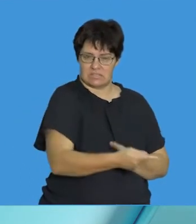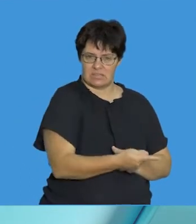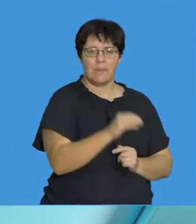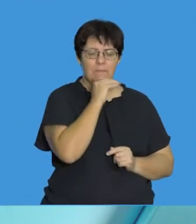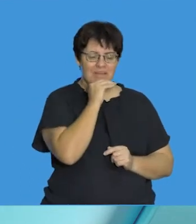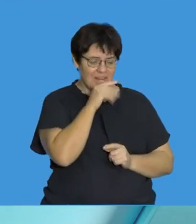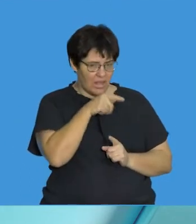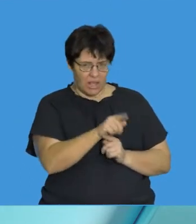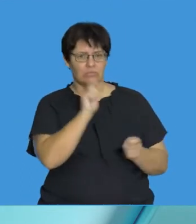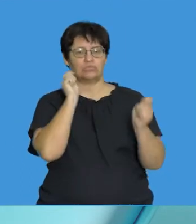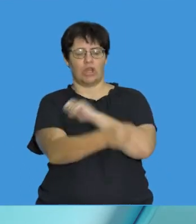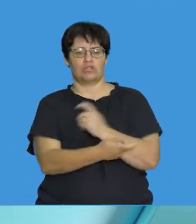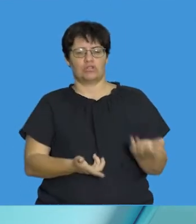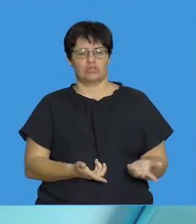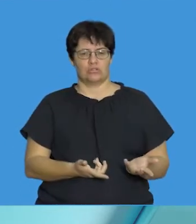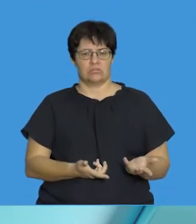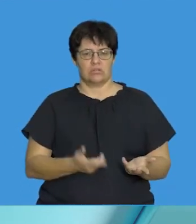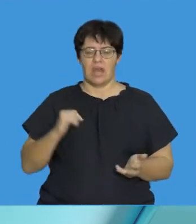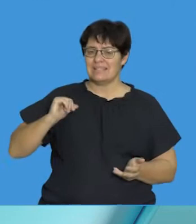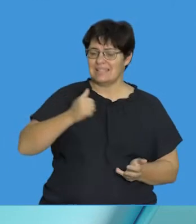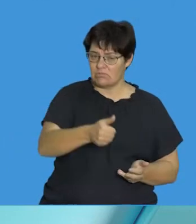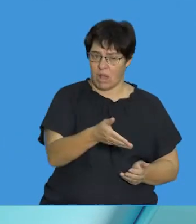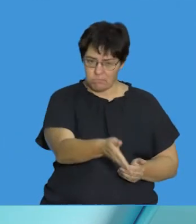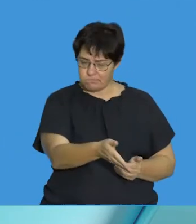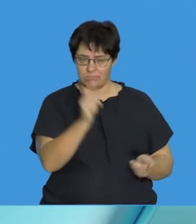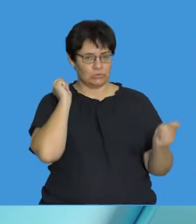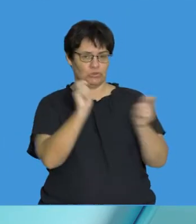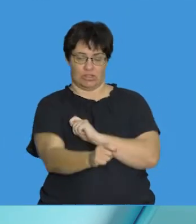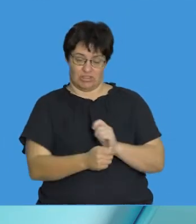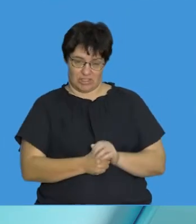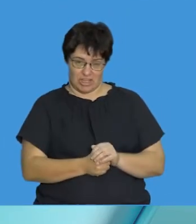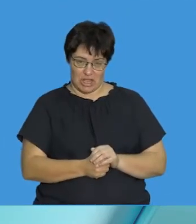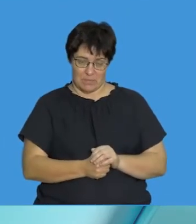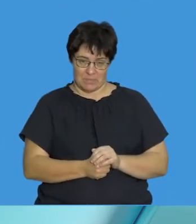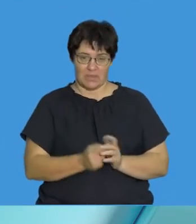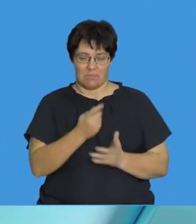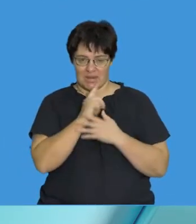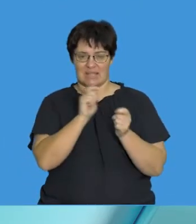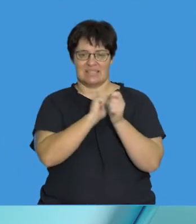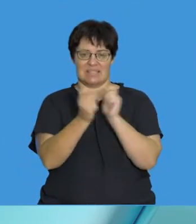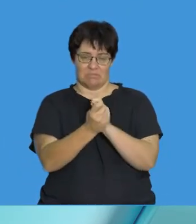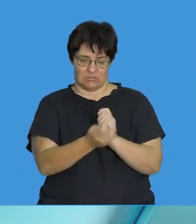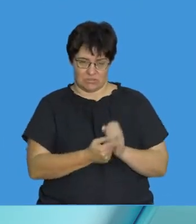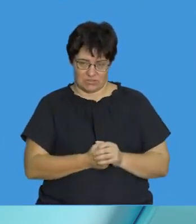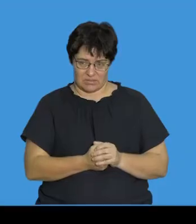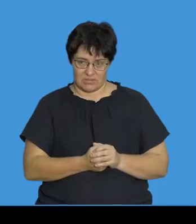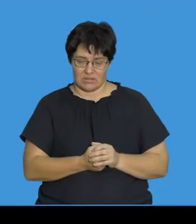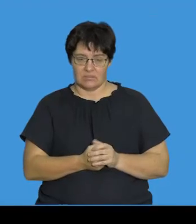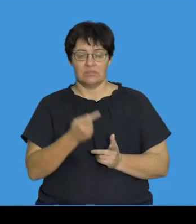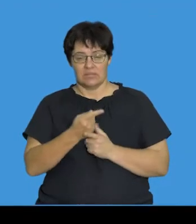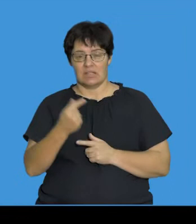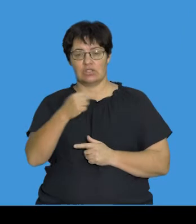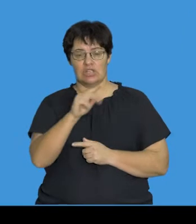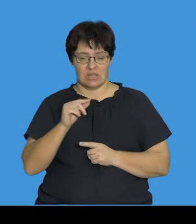And that changes the meaning. It changes the sequence present. And so we refer to that as a substitution. So